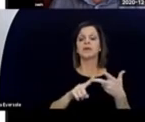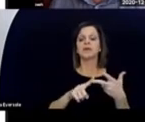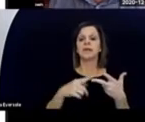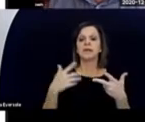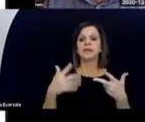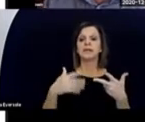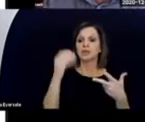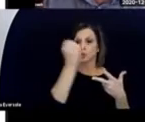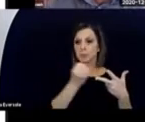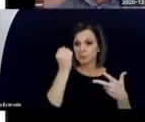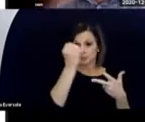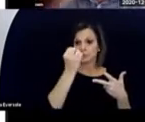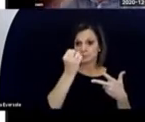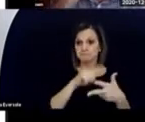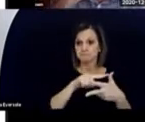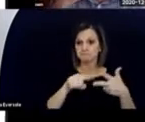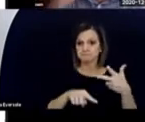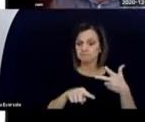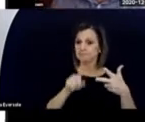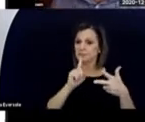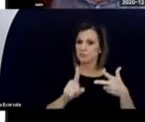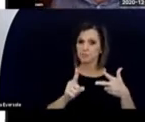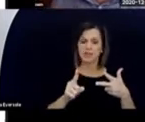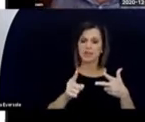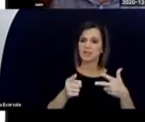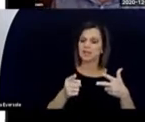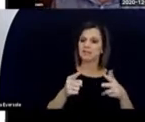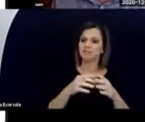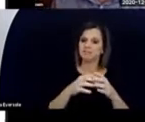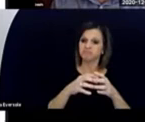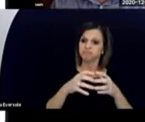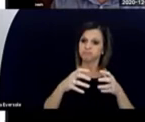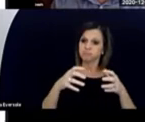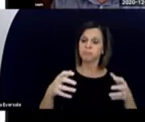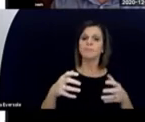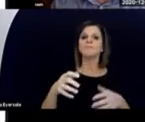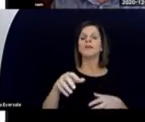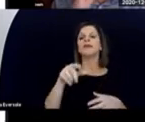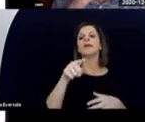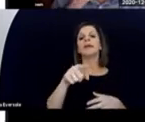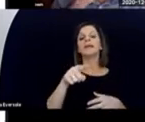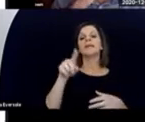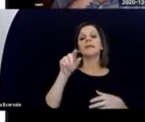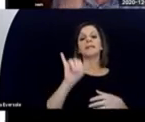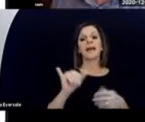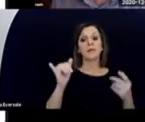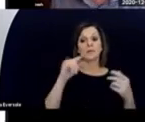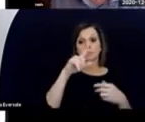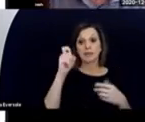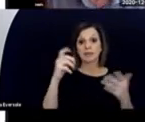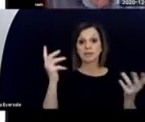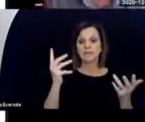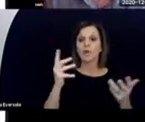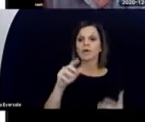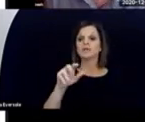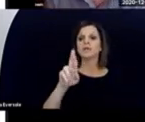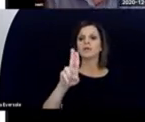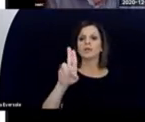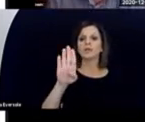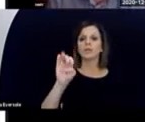Europe. And that was because of rubella. And I don't know if you're familiar with rubella.